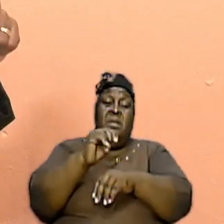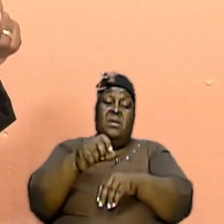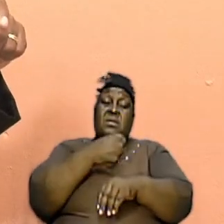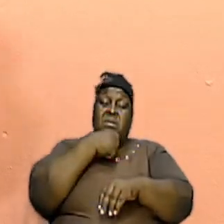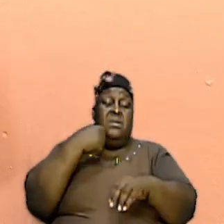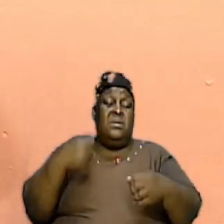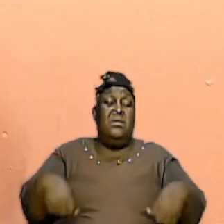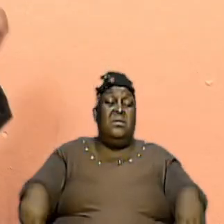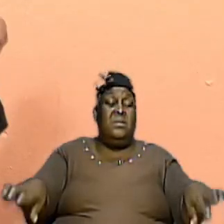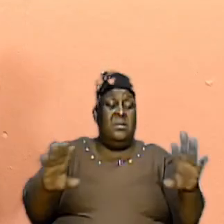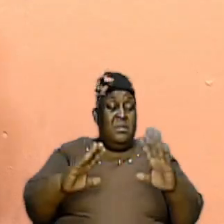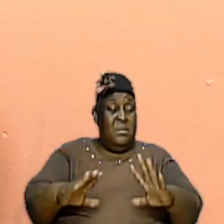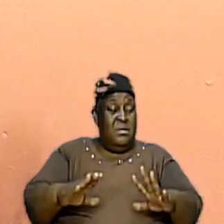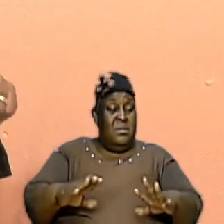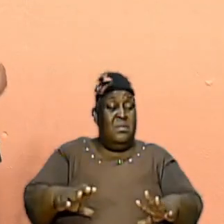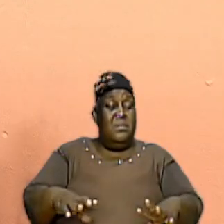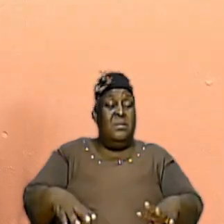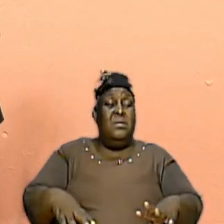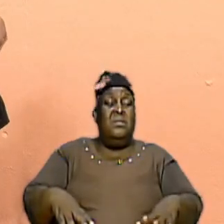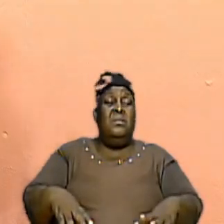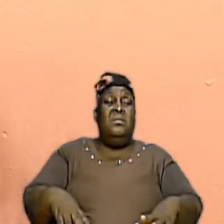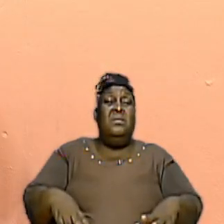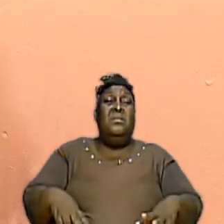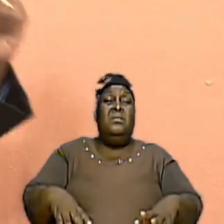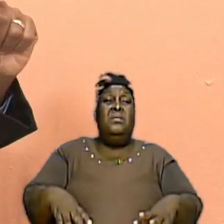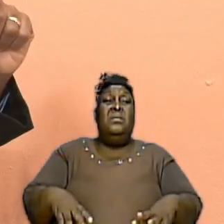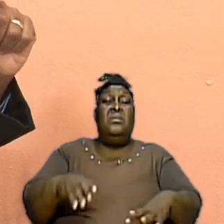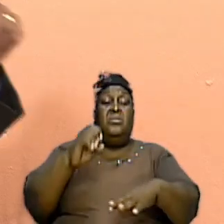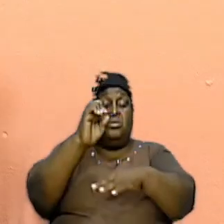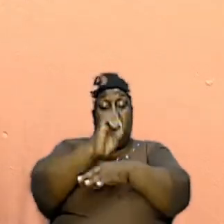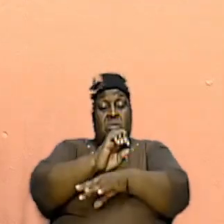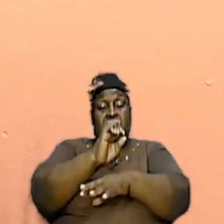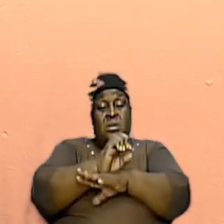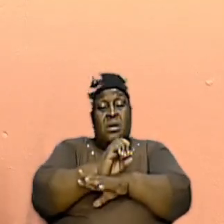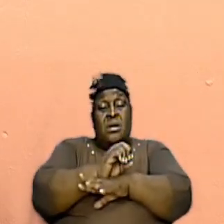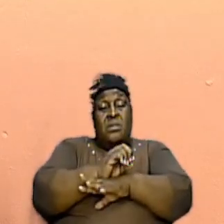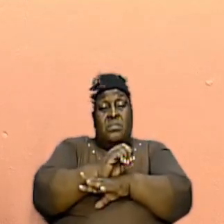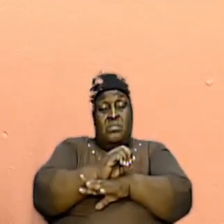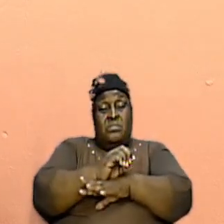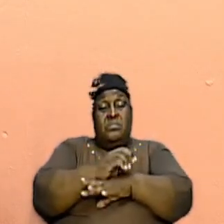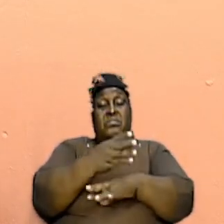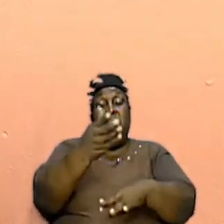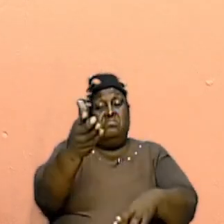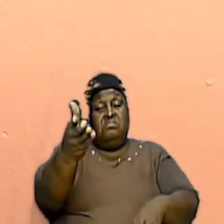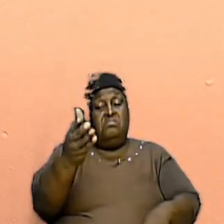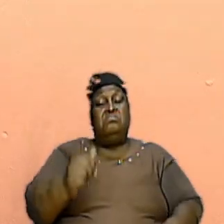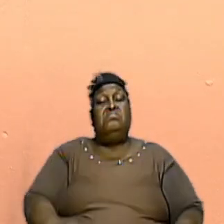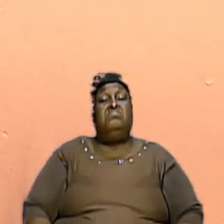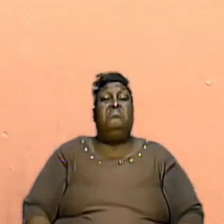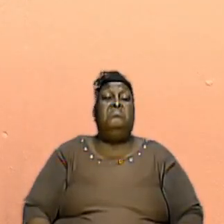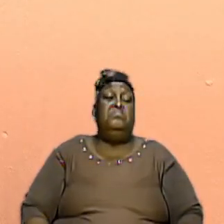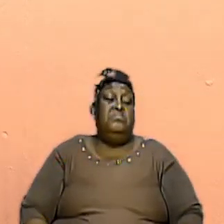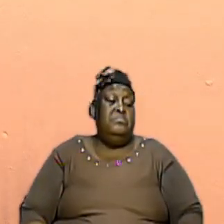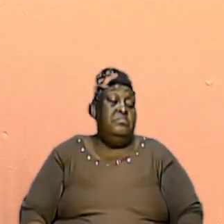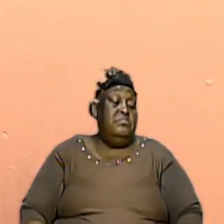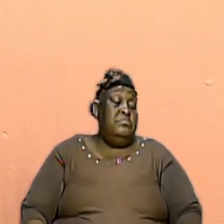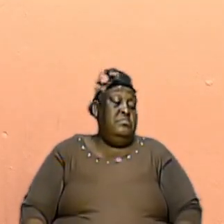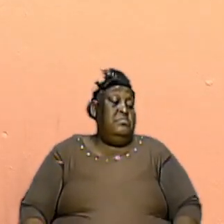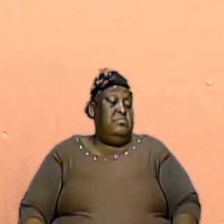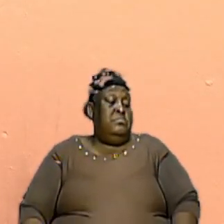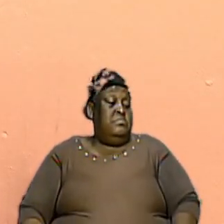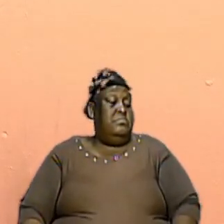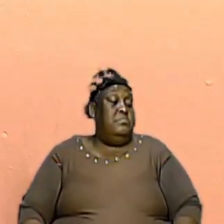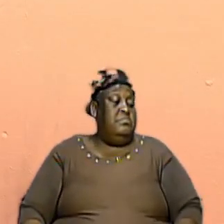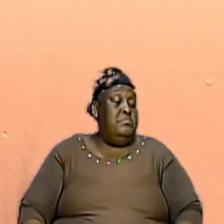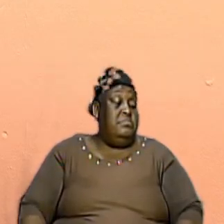wilderness, it was actually a church that was there. And I want us to understand